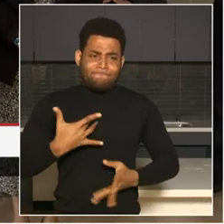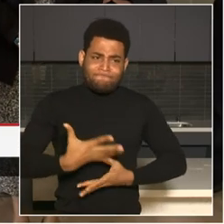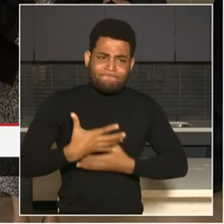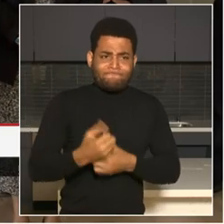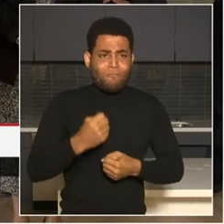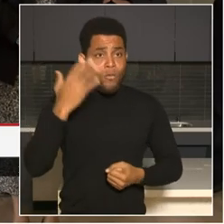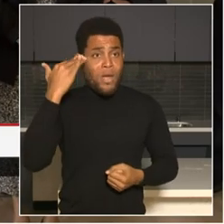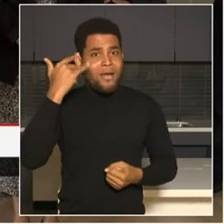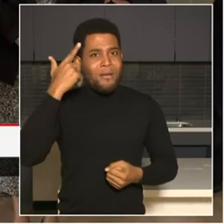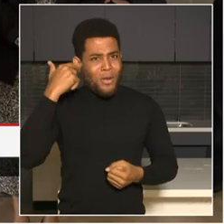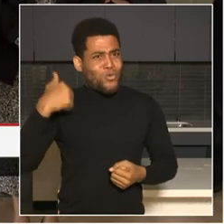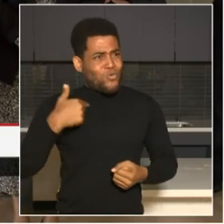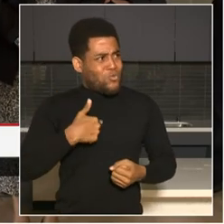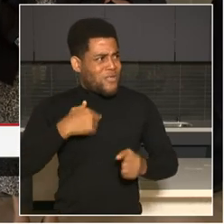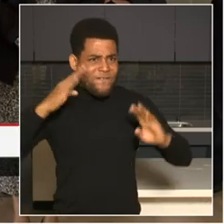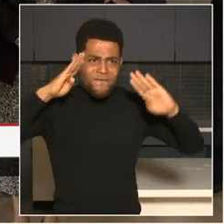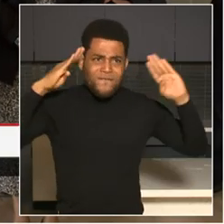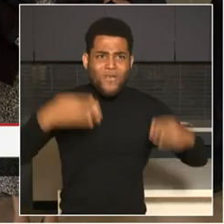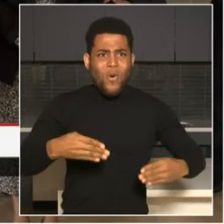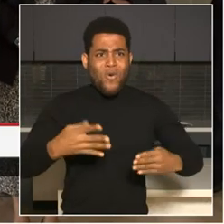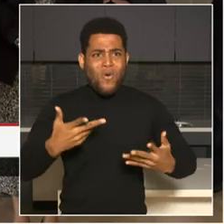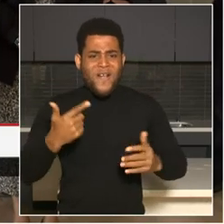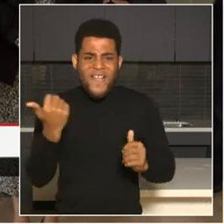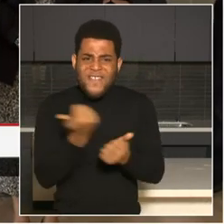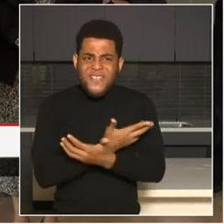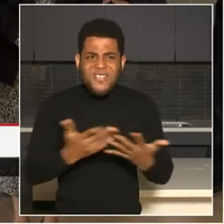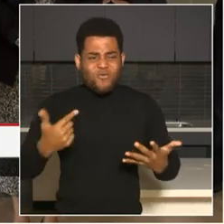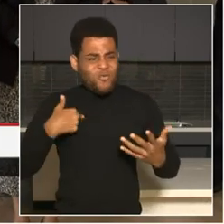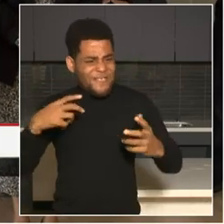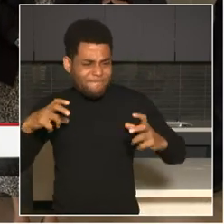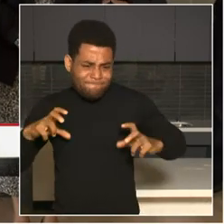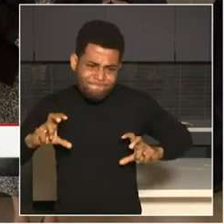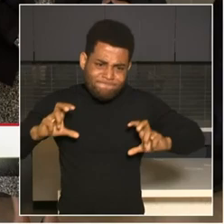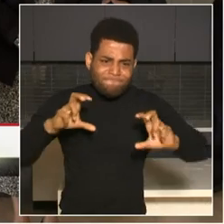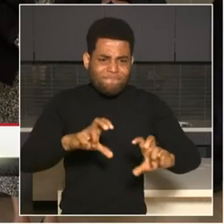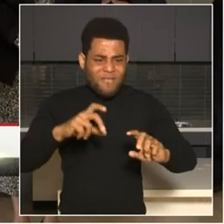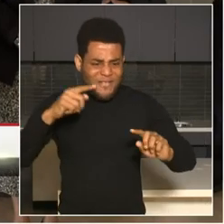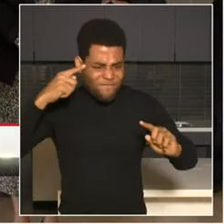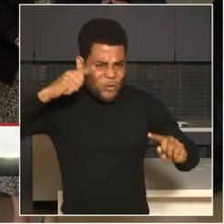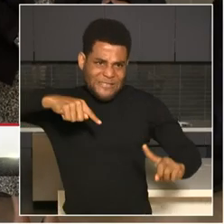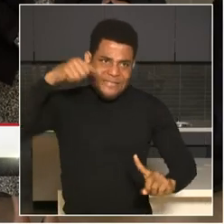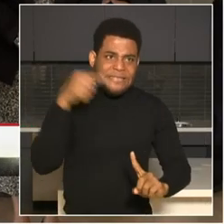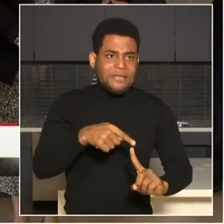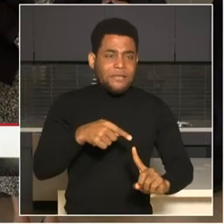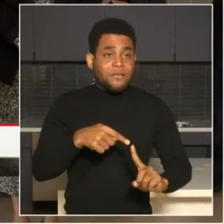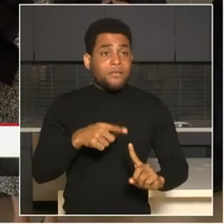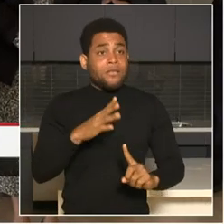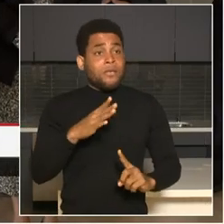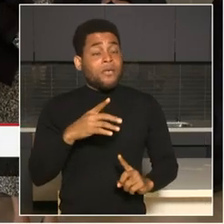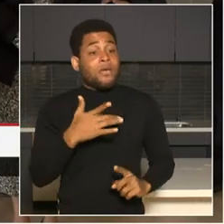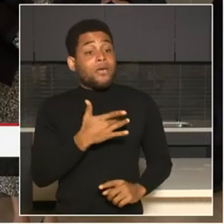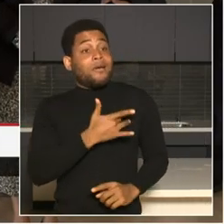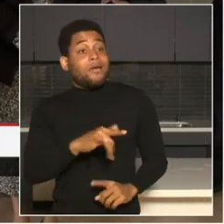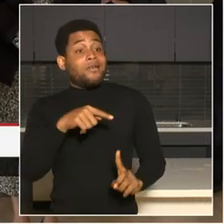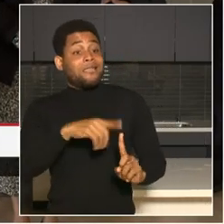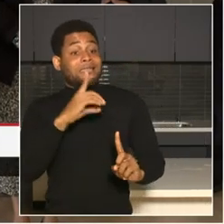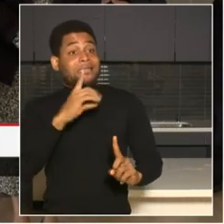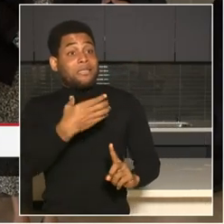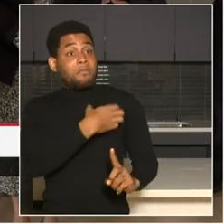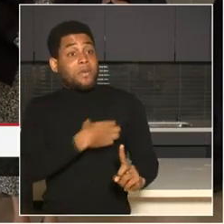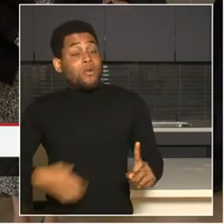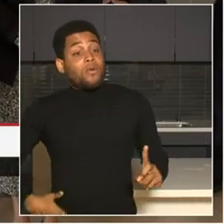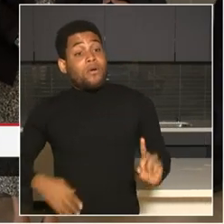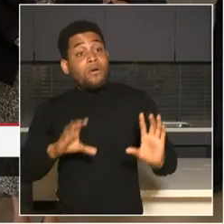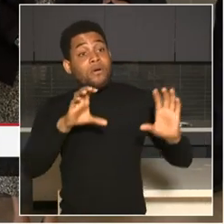that we can do on the executive side of the house, working with the council, and working with our federal and